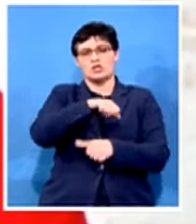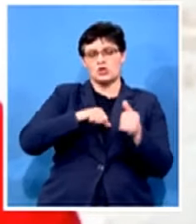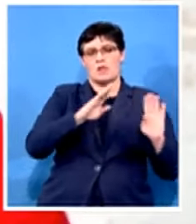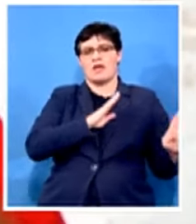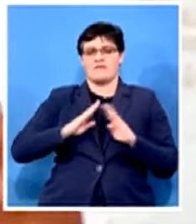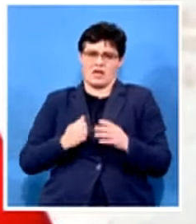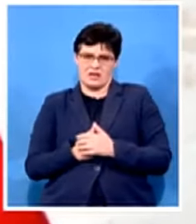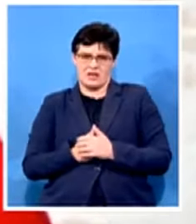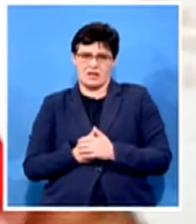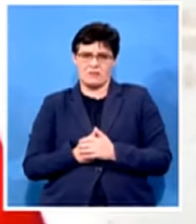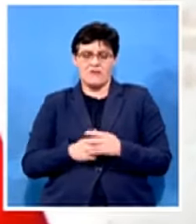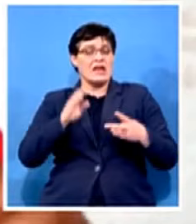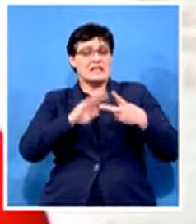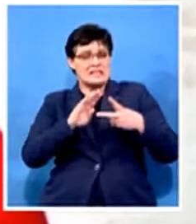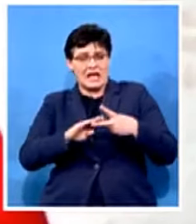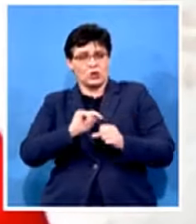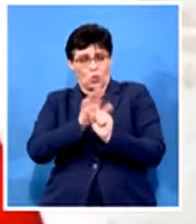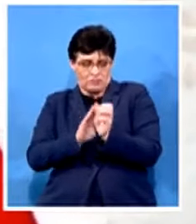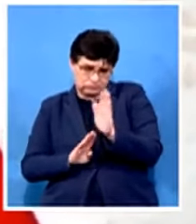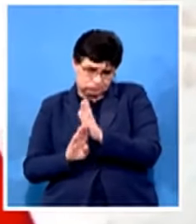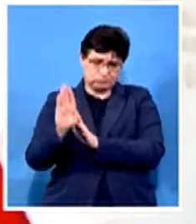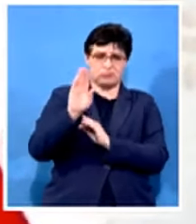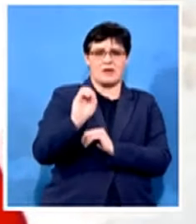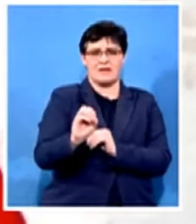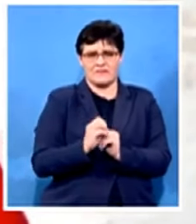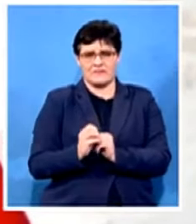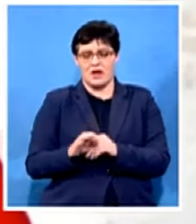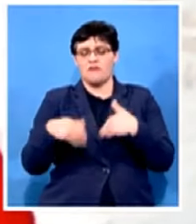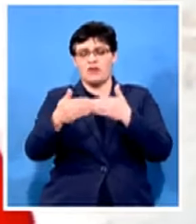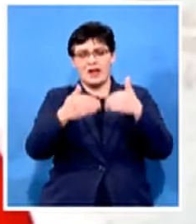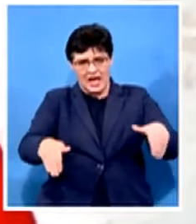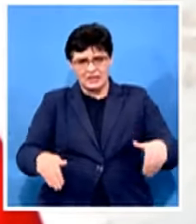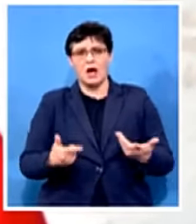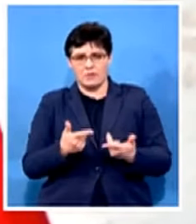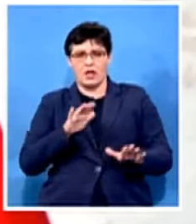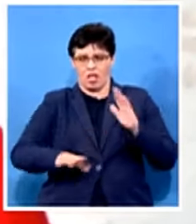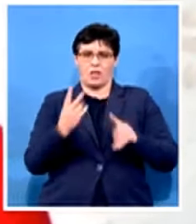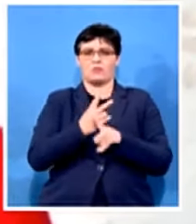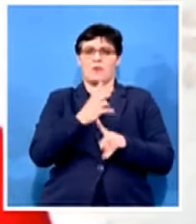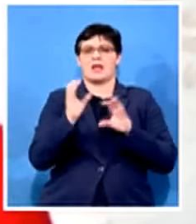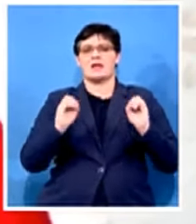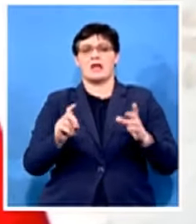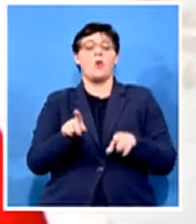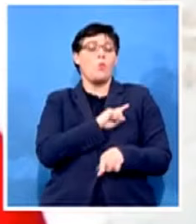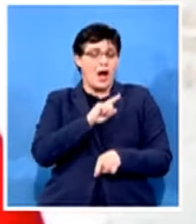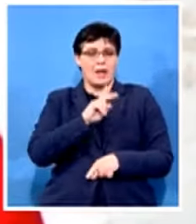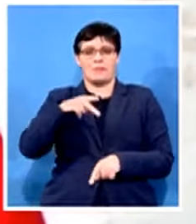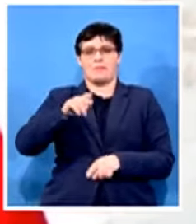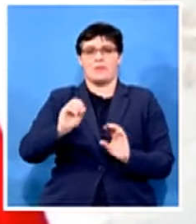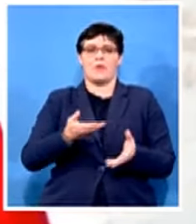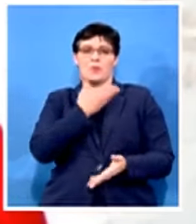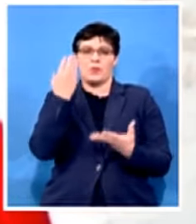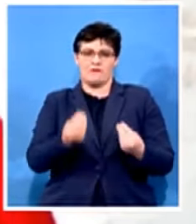19 and the frontline workers will be found unprepared without ppe we are saying this informed by the experience that